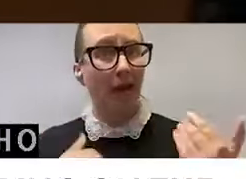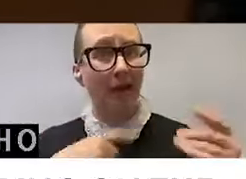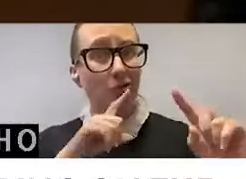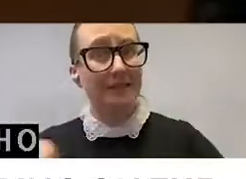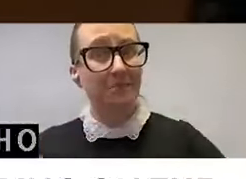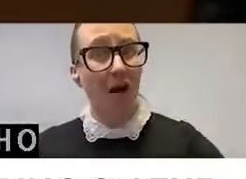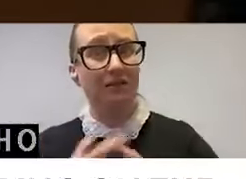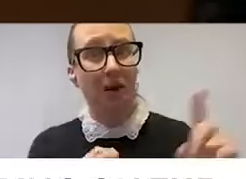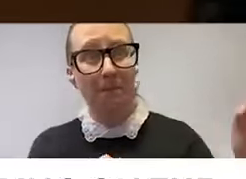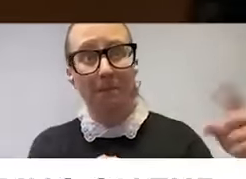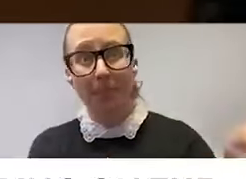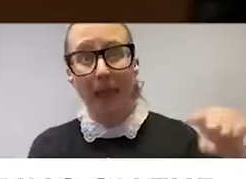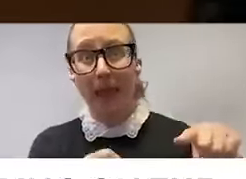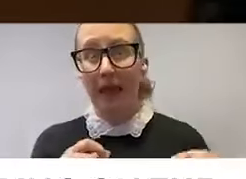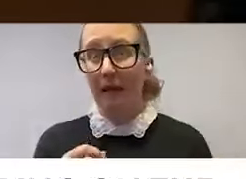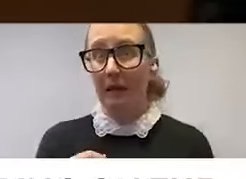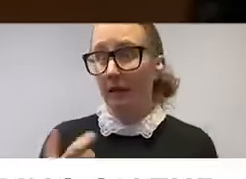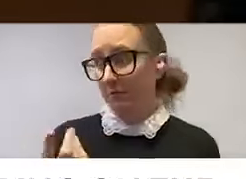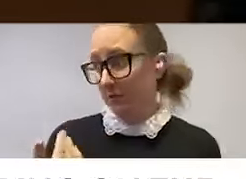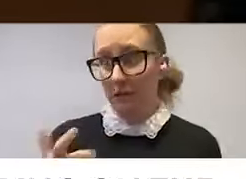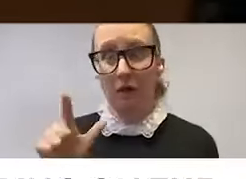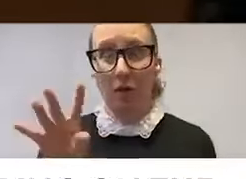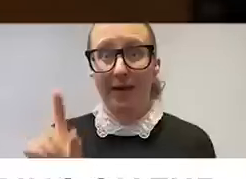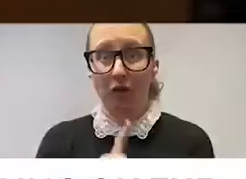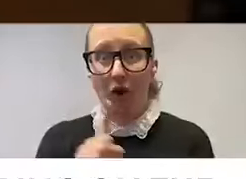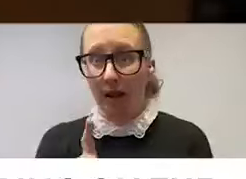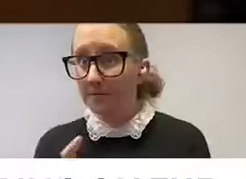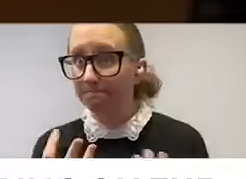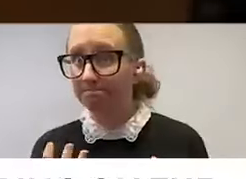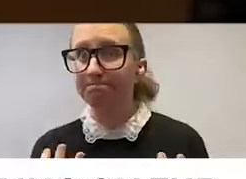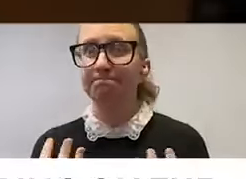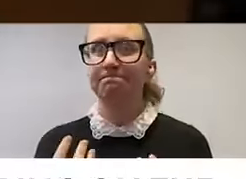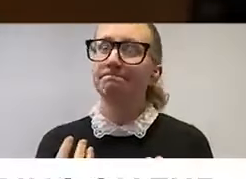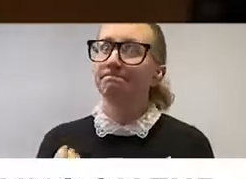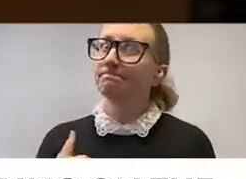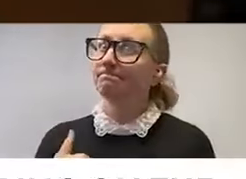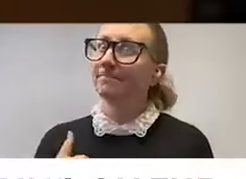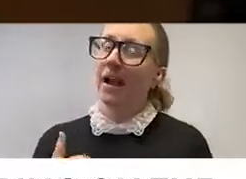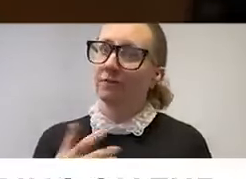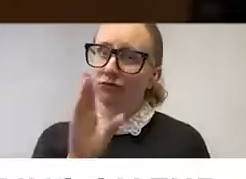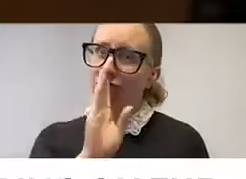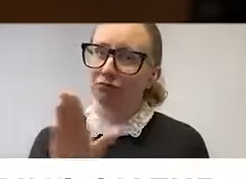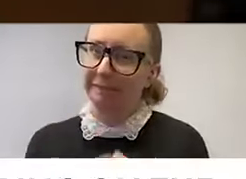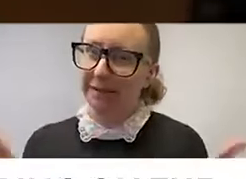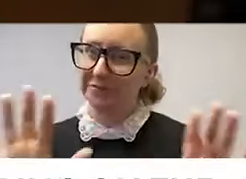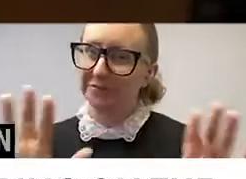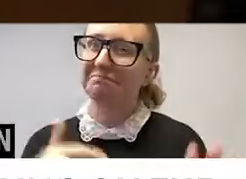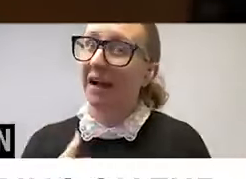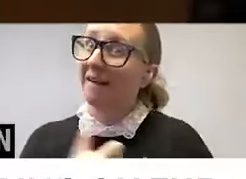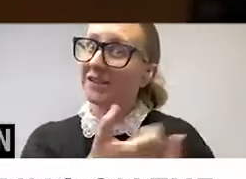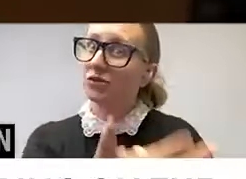the next 24 hours, having in very direct language expressed to them the failure of their